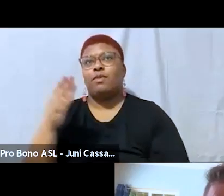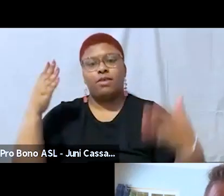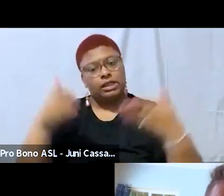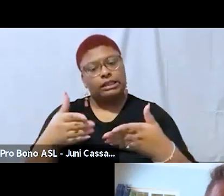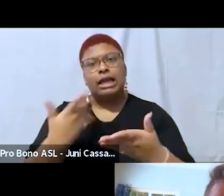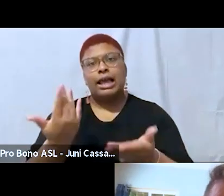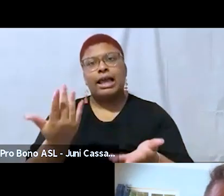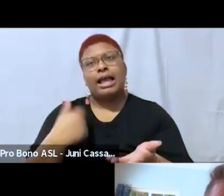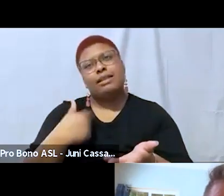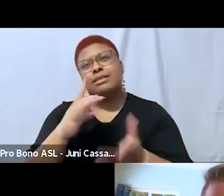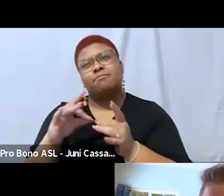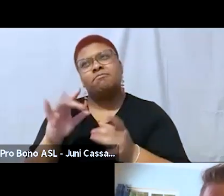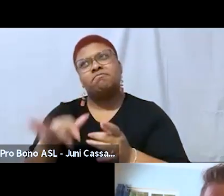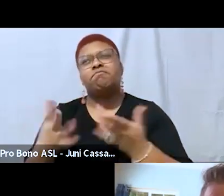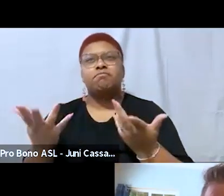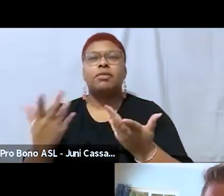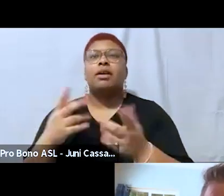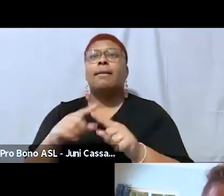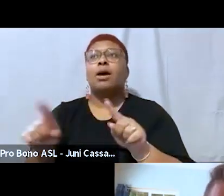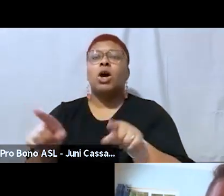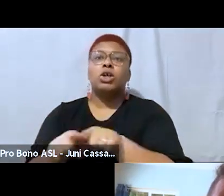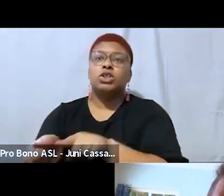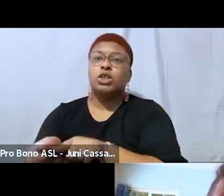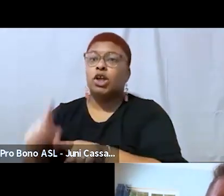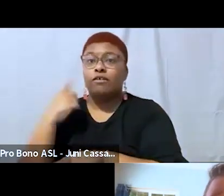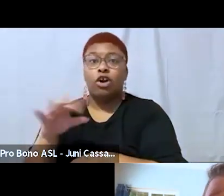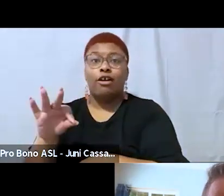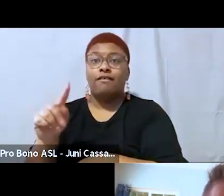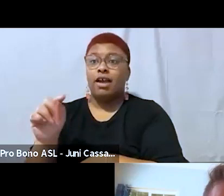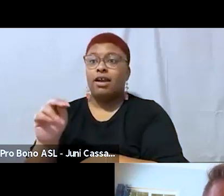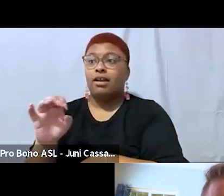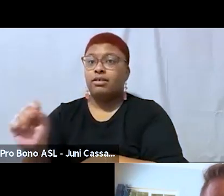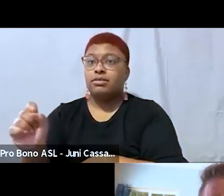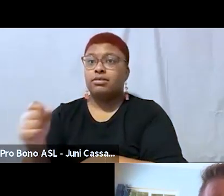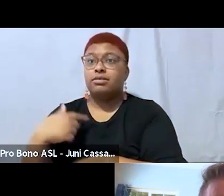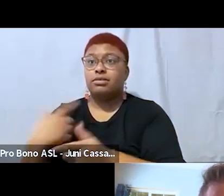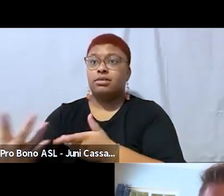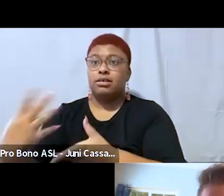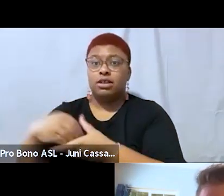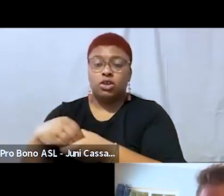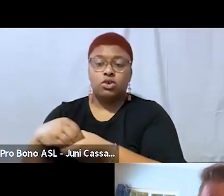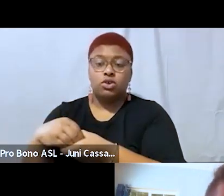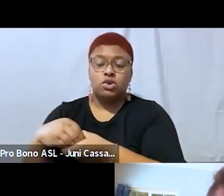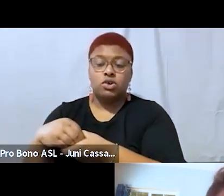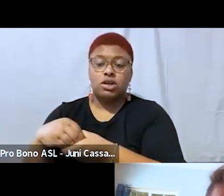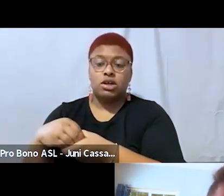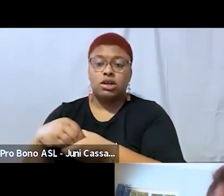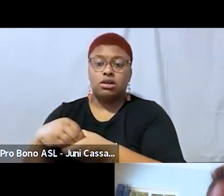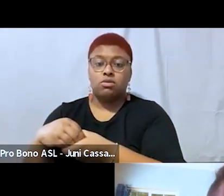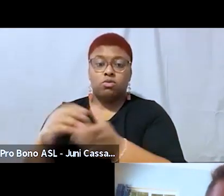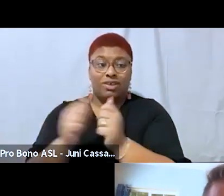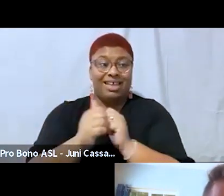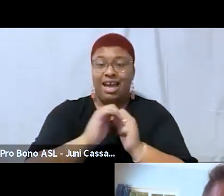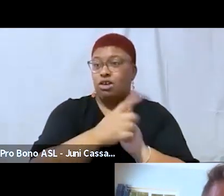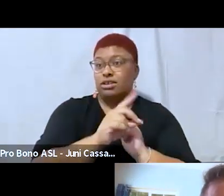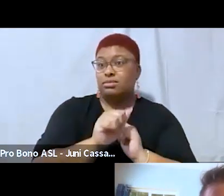i'll say you know and and also for fatness to get included in the ways that disability justice talks